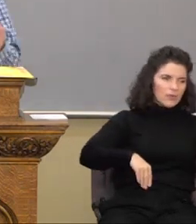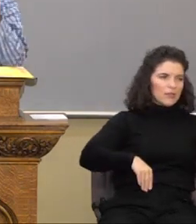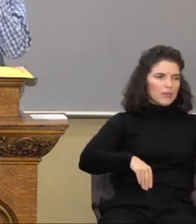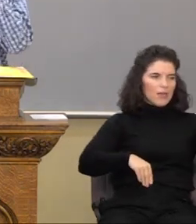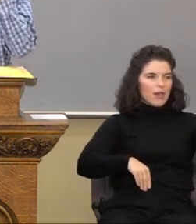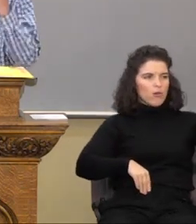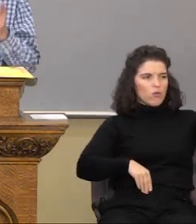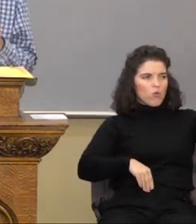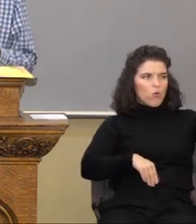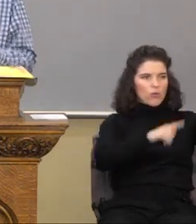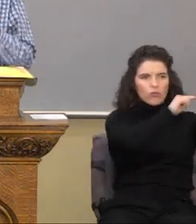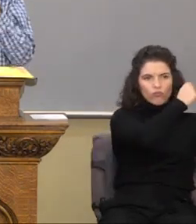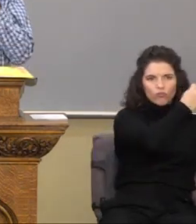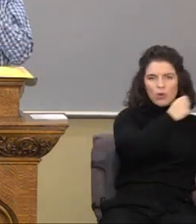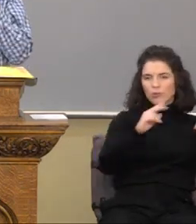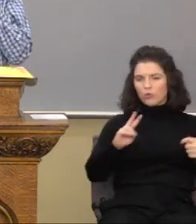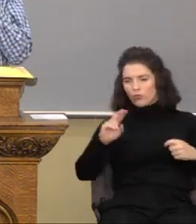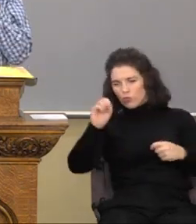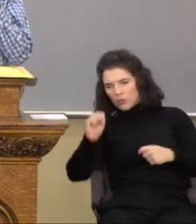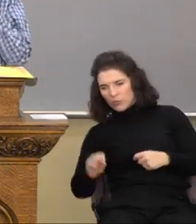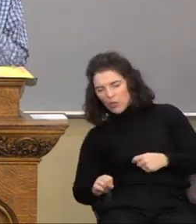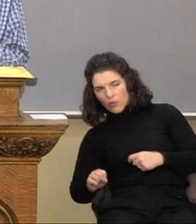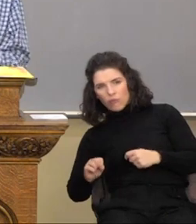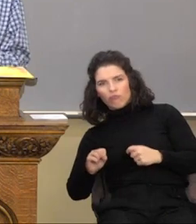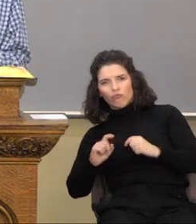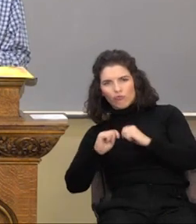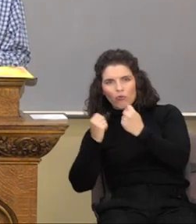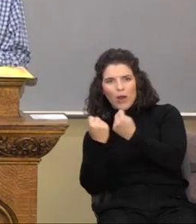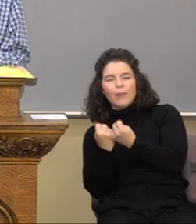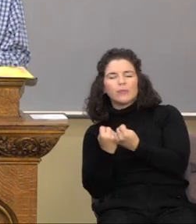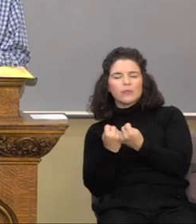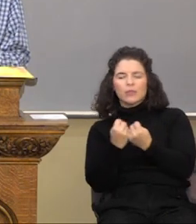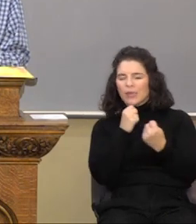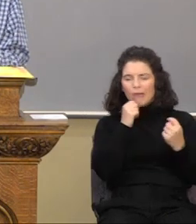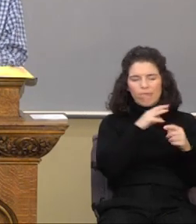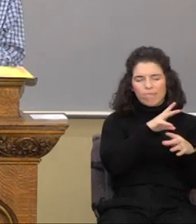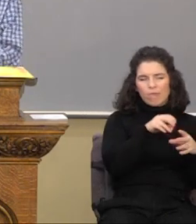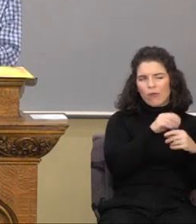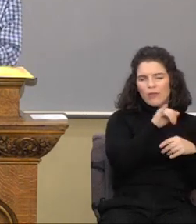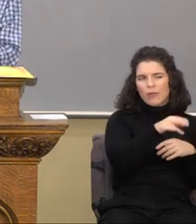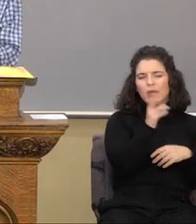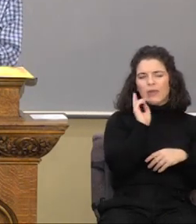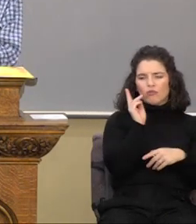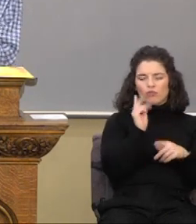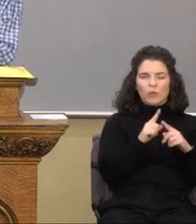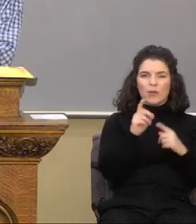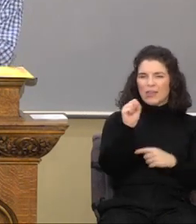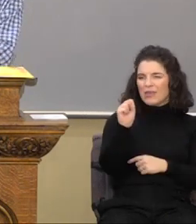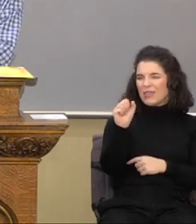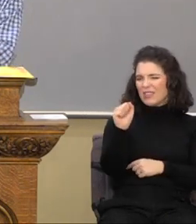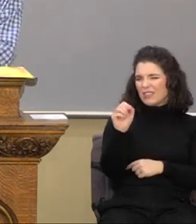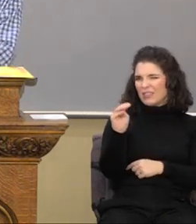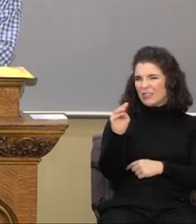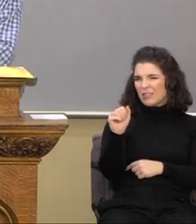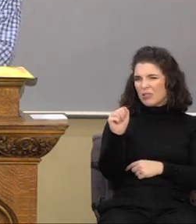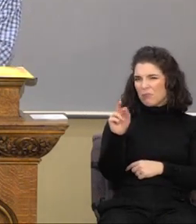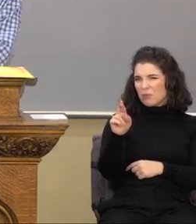blah, blah, blah. We're not going to get into all that. But listen, here's a Samaritan who's hated